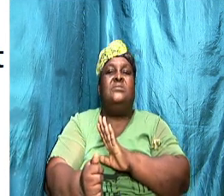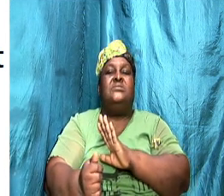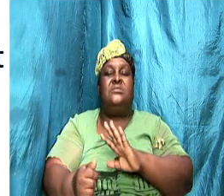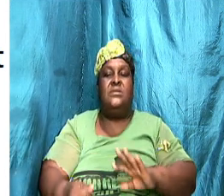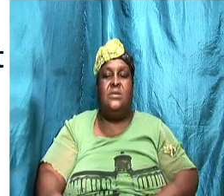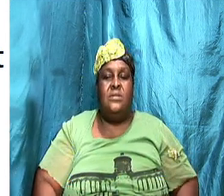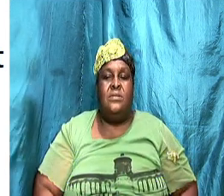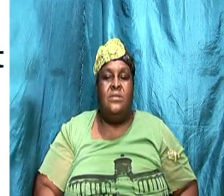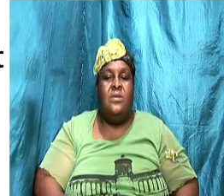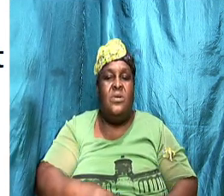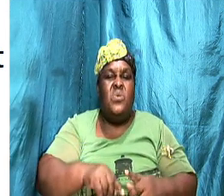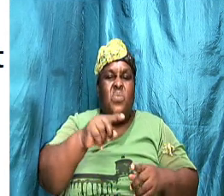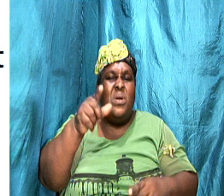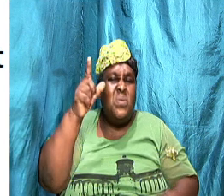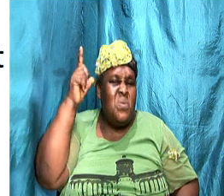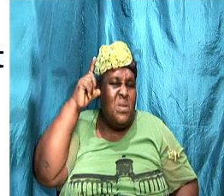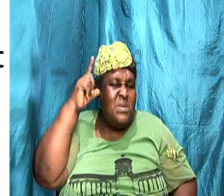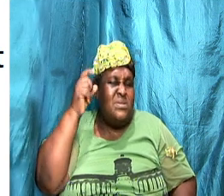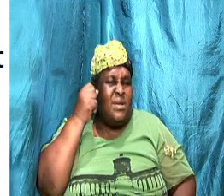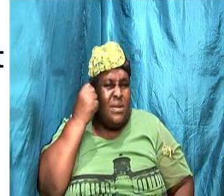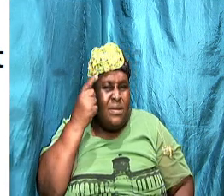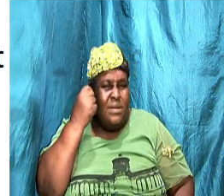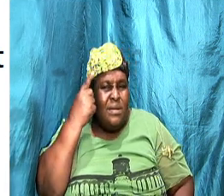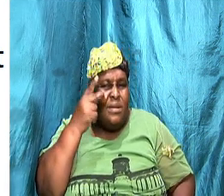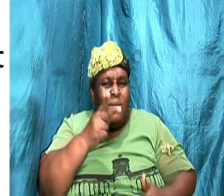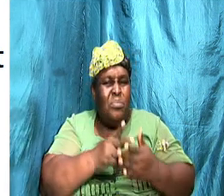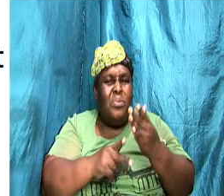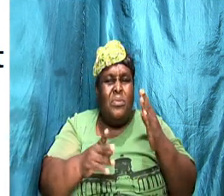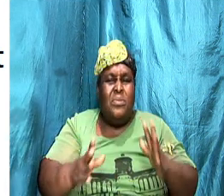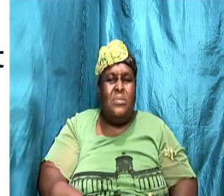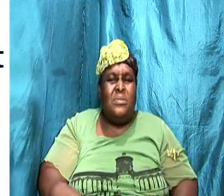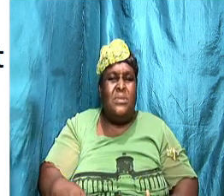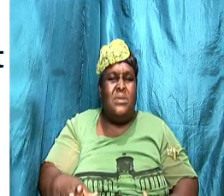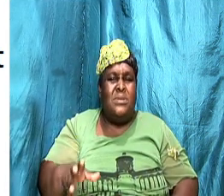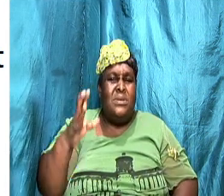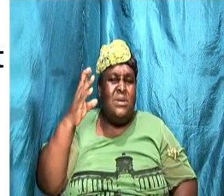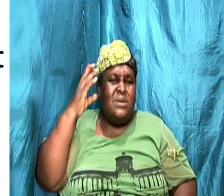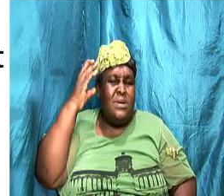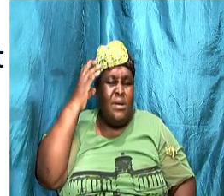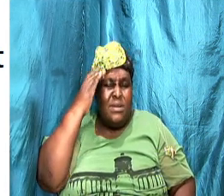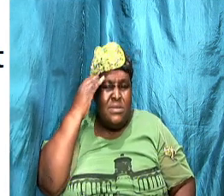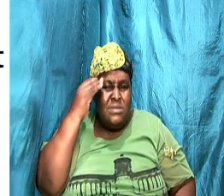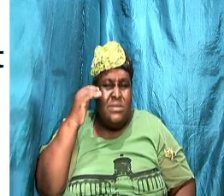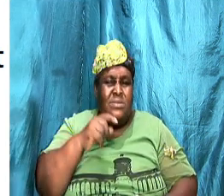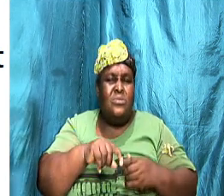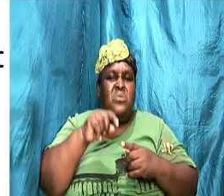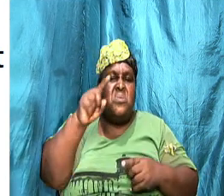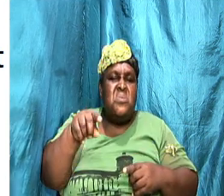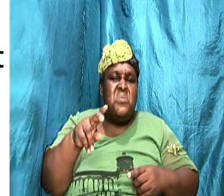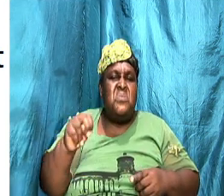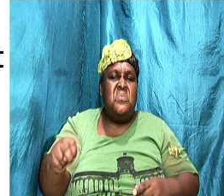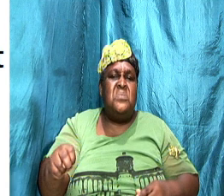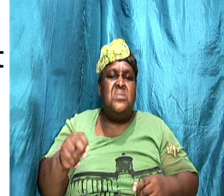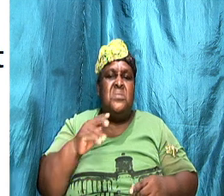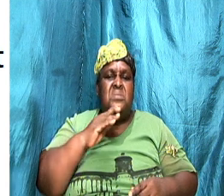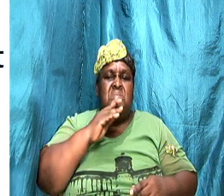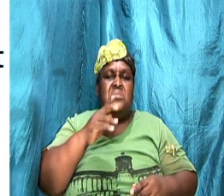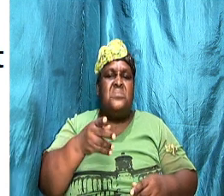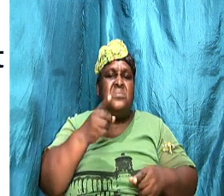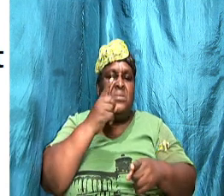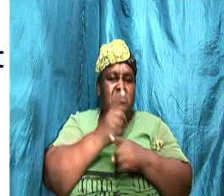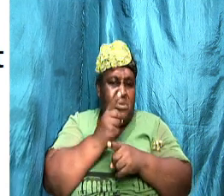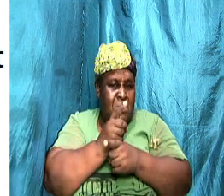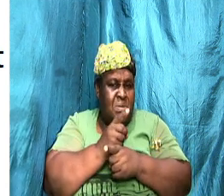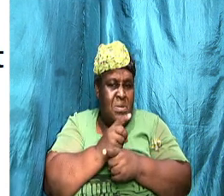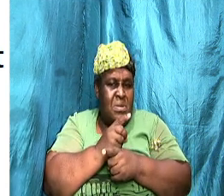when you listen and understand your partner's concern you need to give feedback feedback